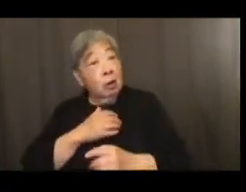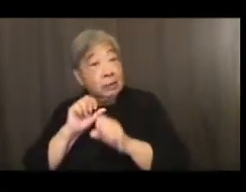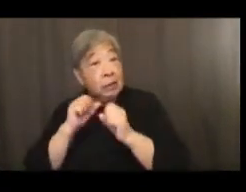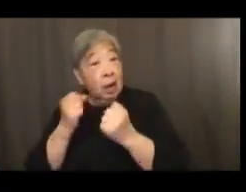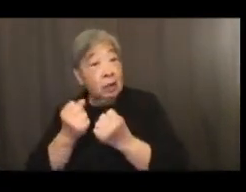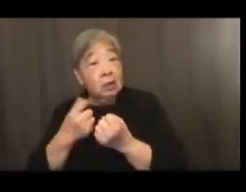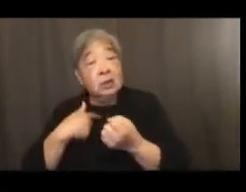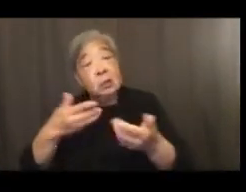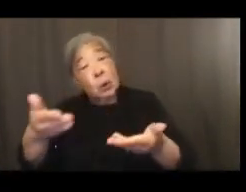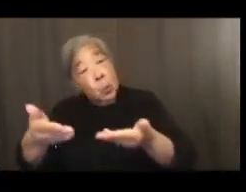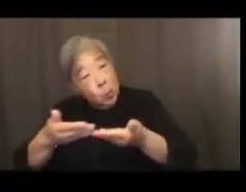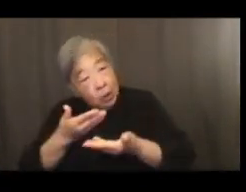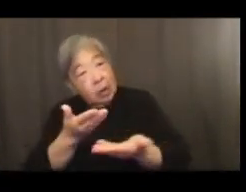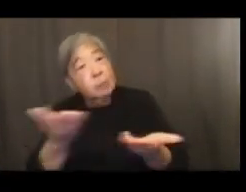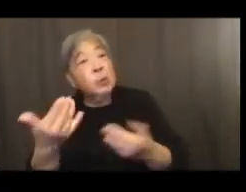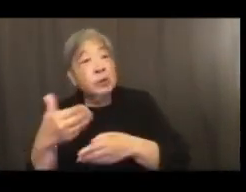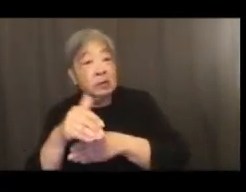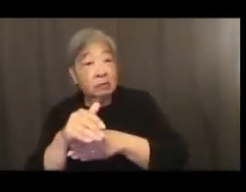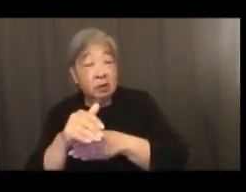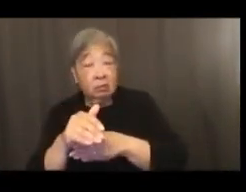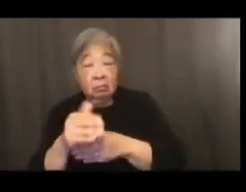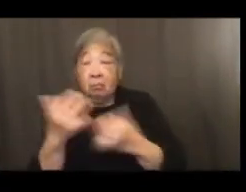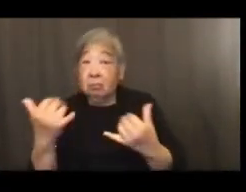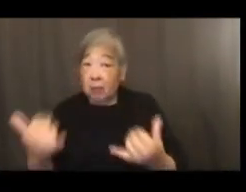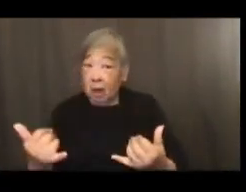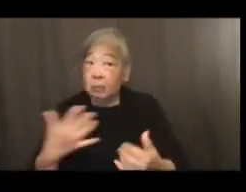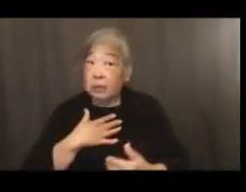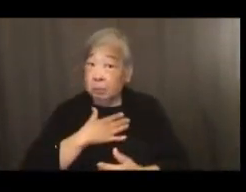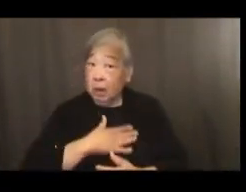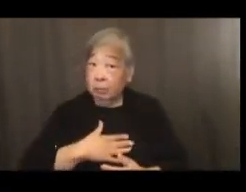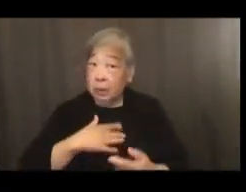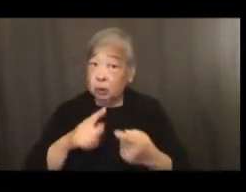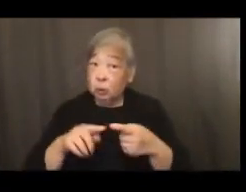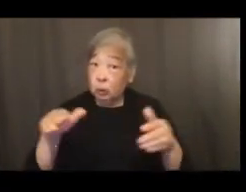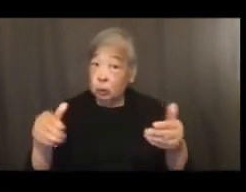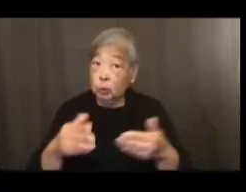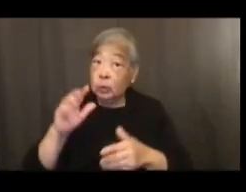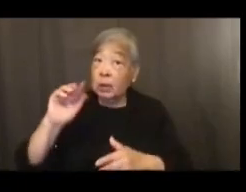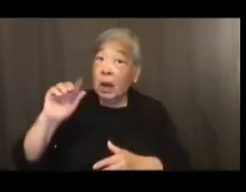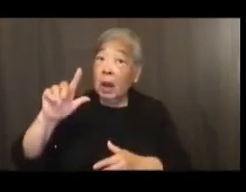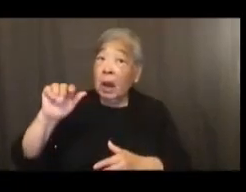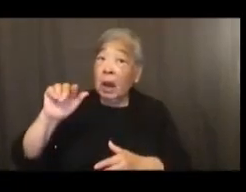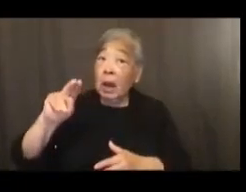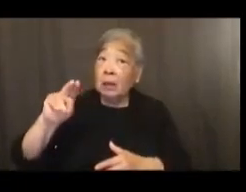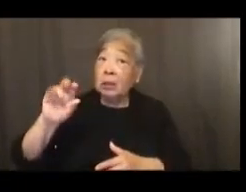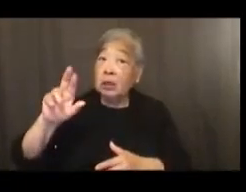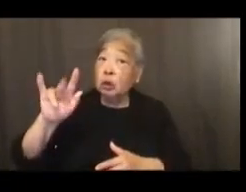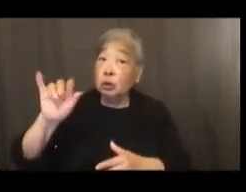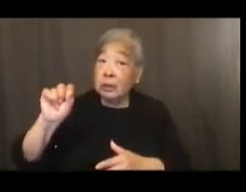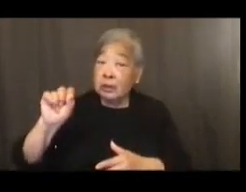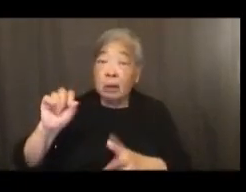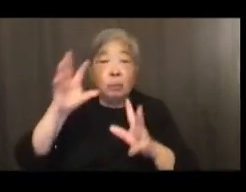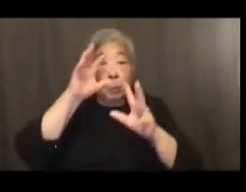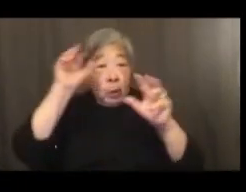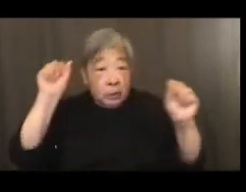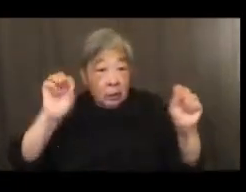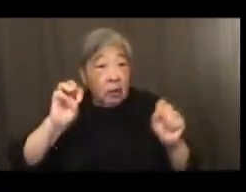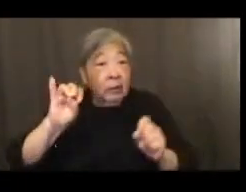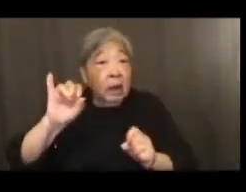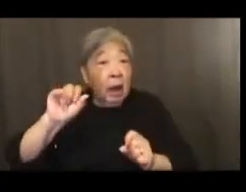welcome you this evening. So now, it's my pleasure to introduce Alan Curtis, the president of the Eisenhower Foundation.